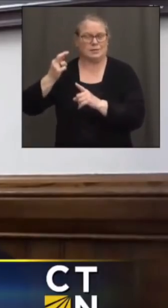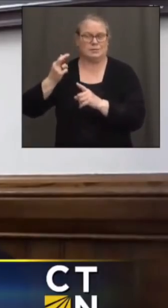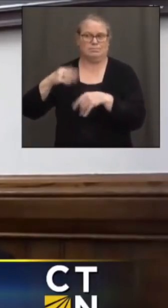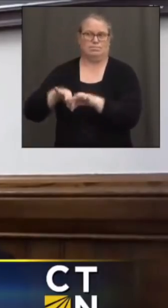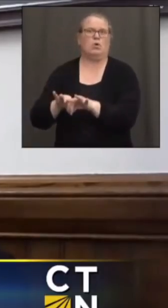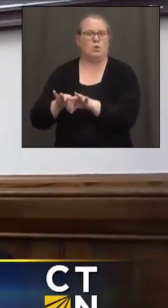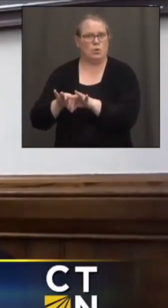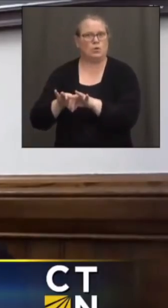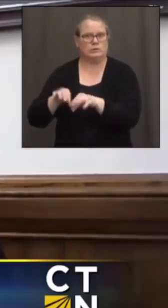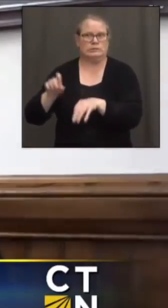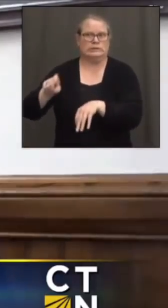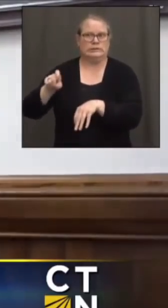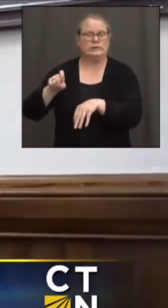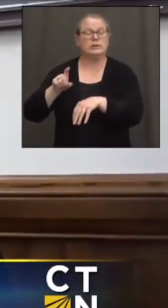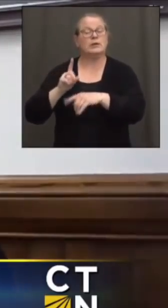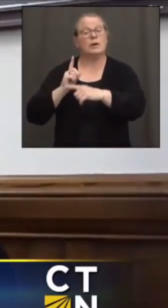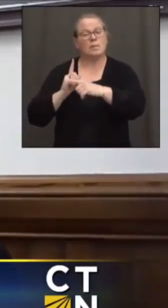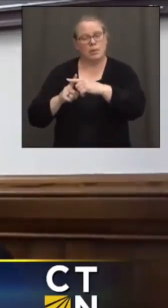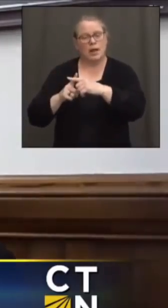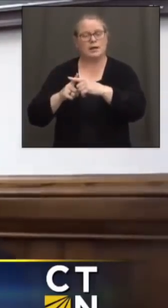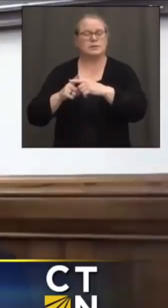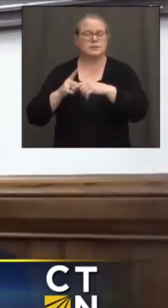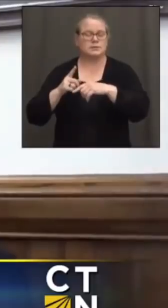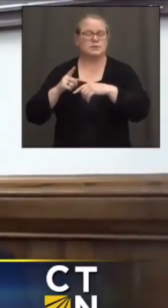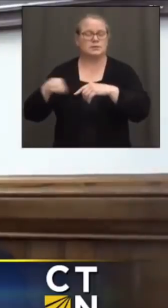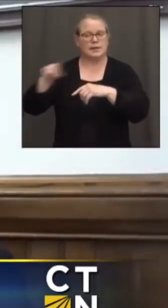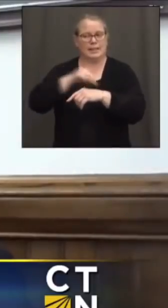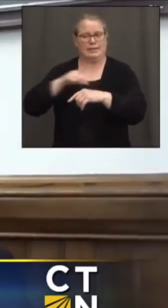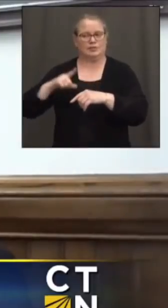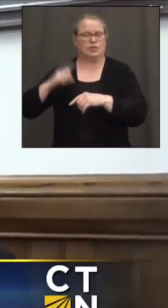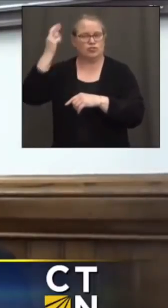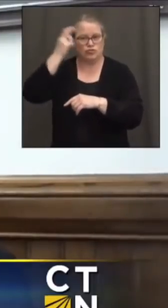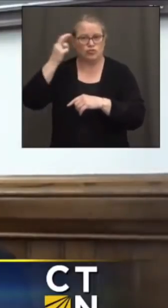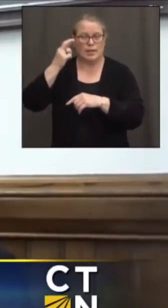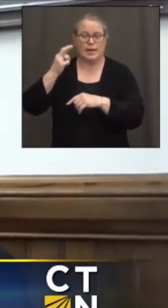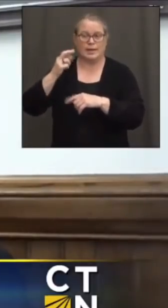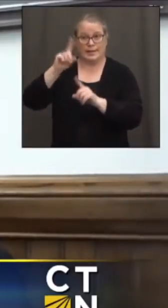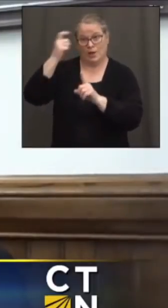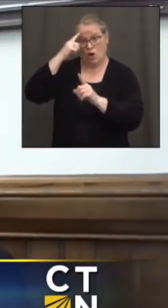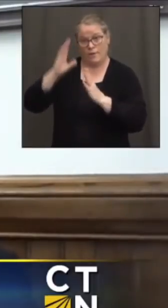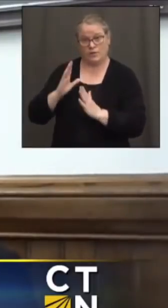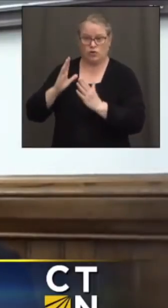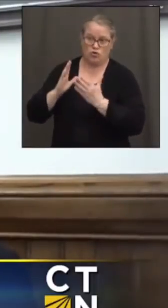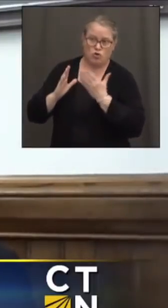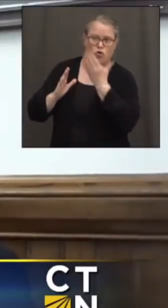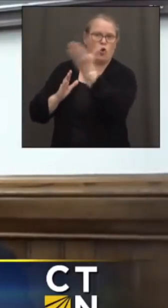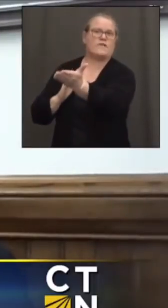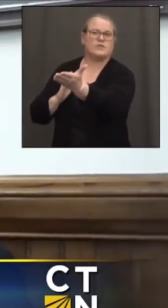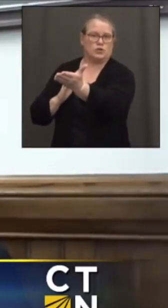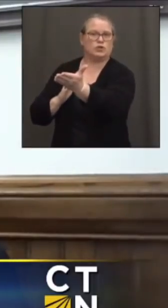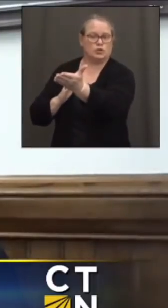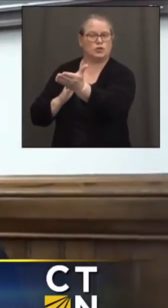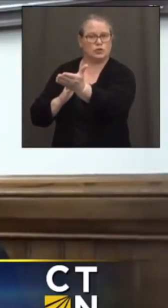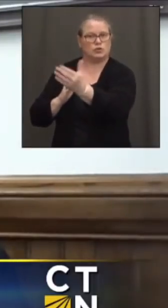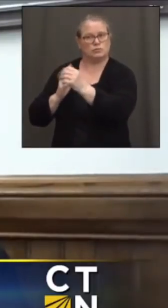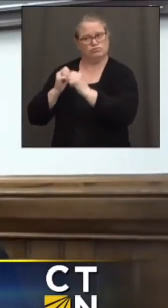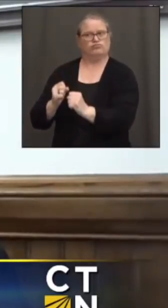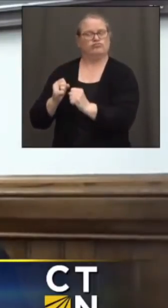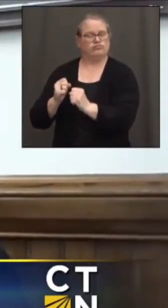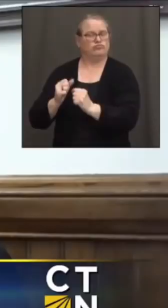And they also understand that the governor put on the table a very aggressive offer. That very much